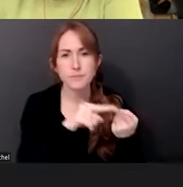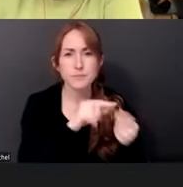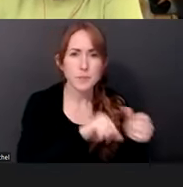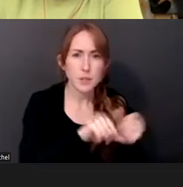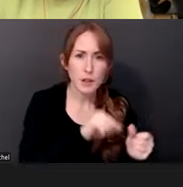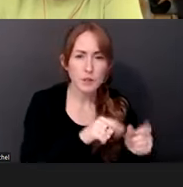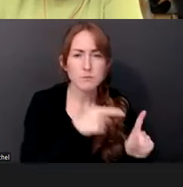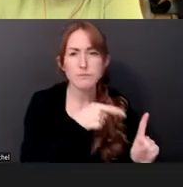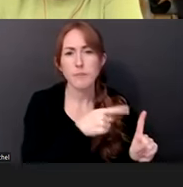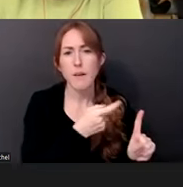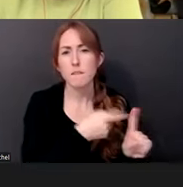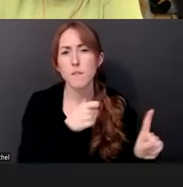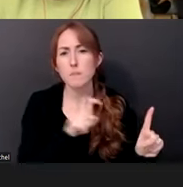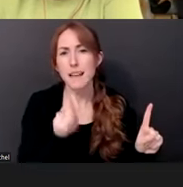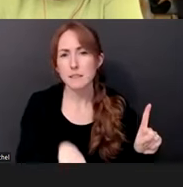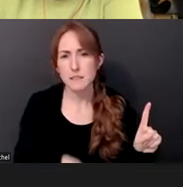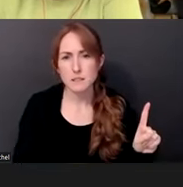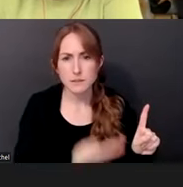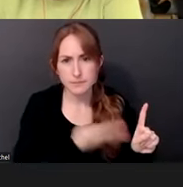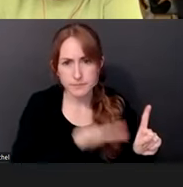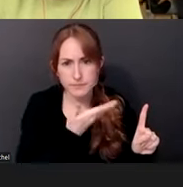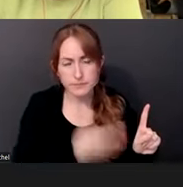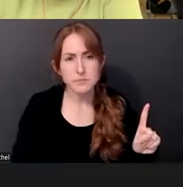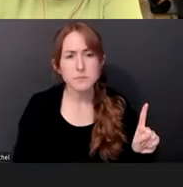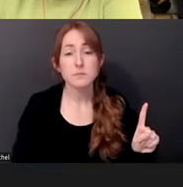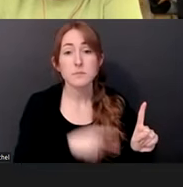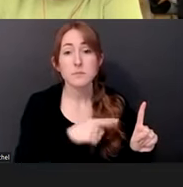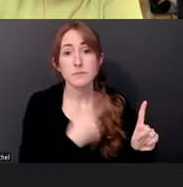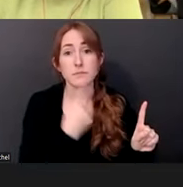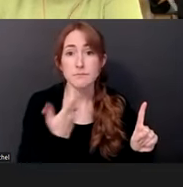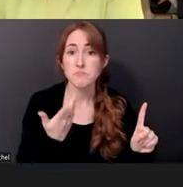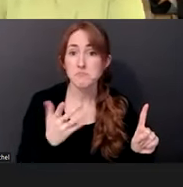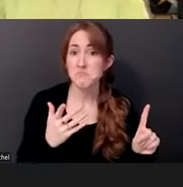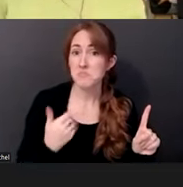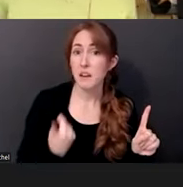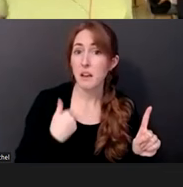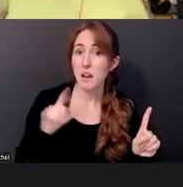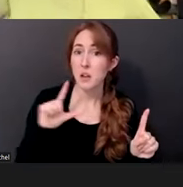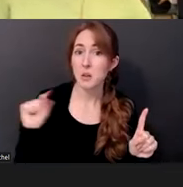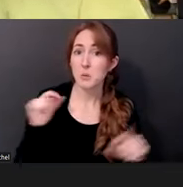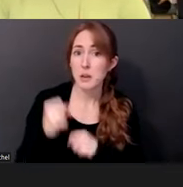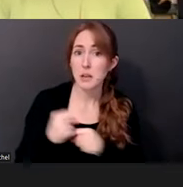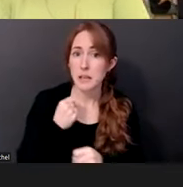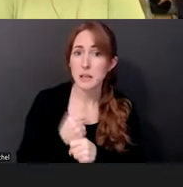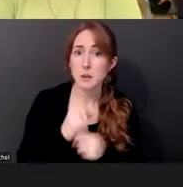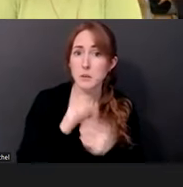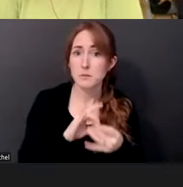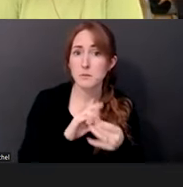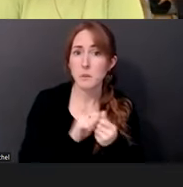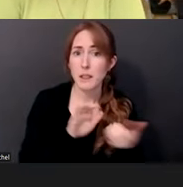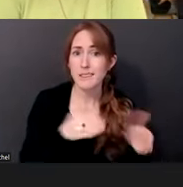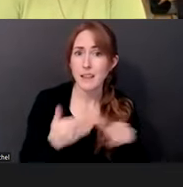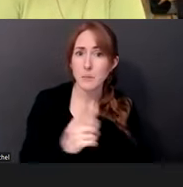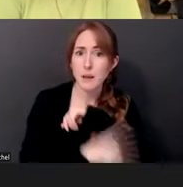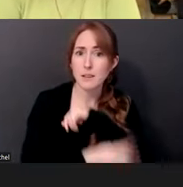Texan. They started talking about having had a, you know, almost 20 year relationship, uh, with the death penalty cases that wound its way through the